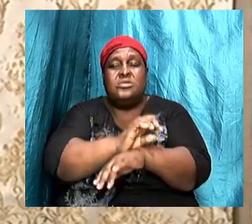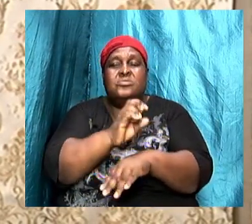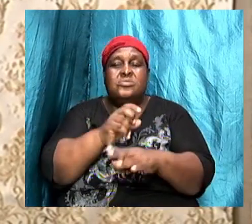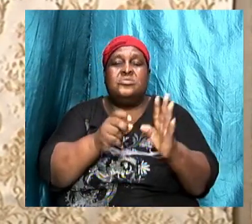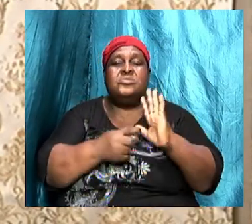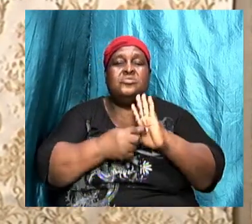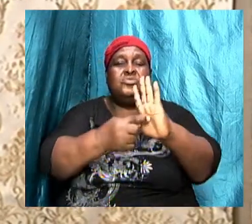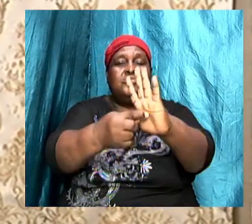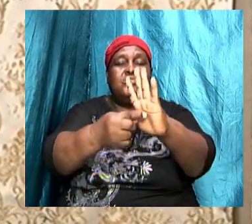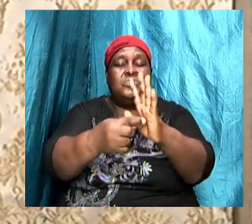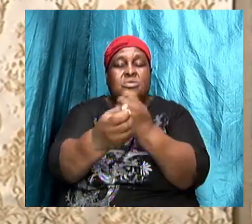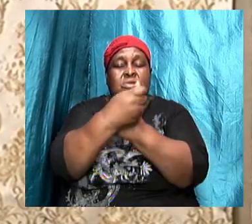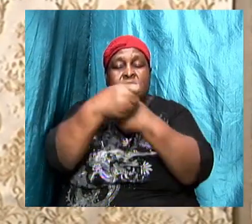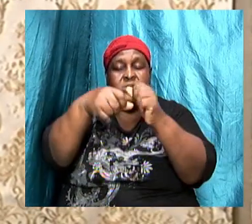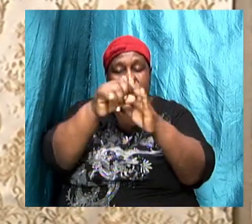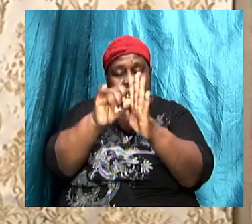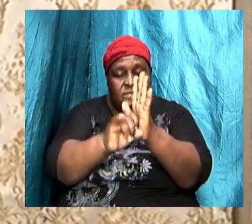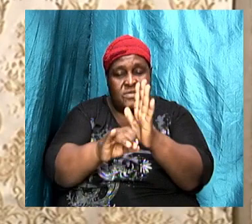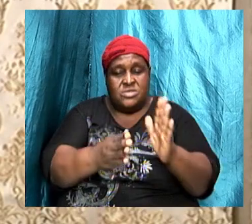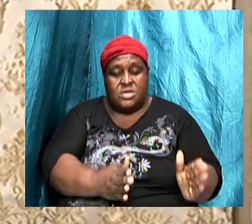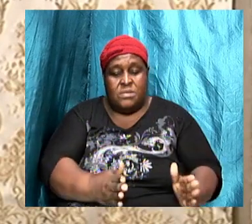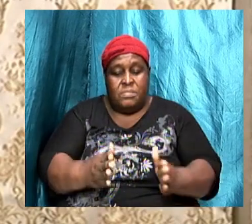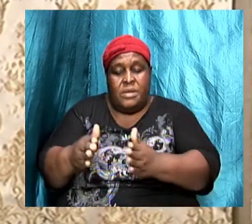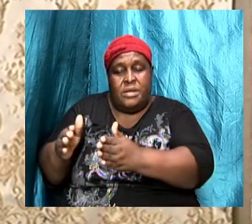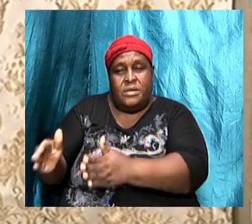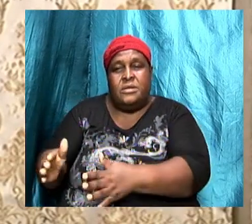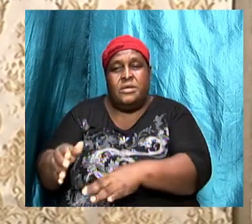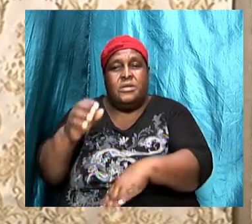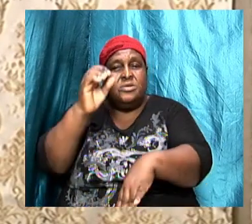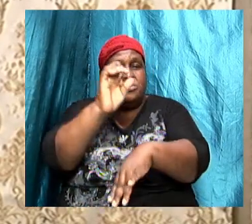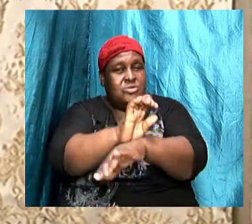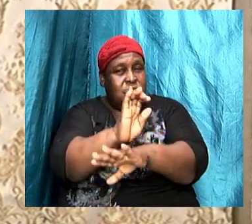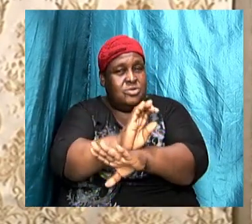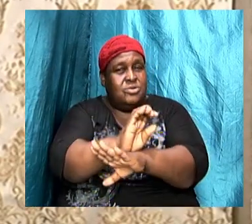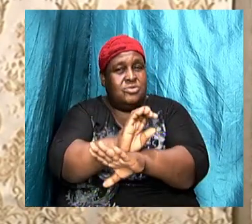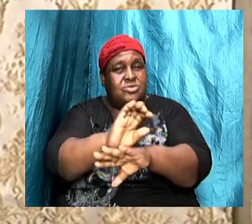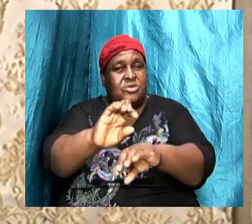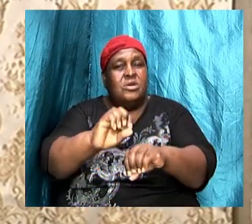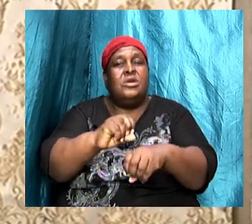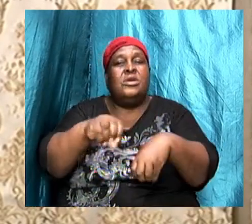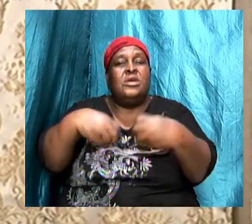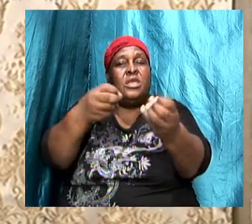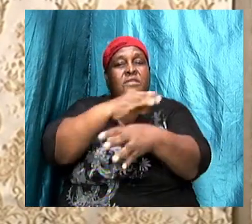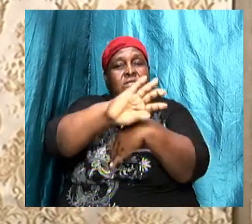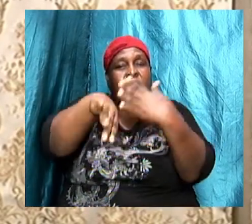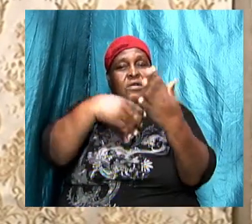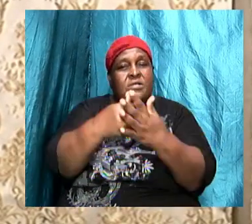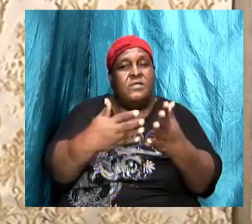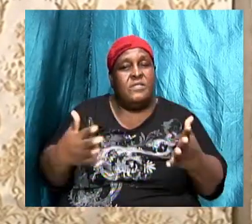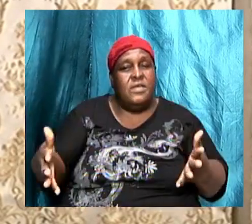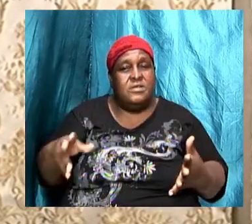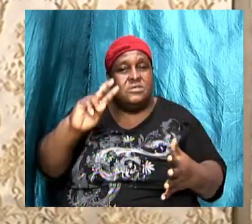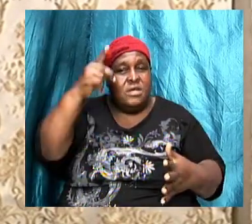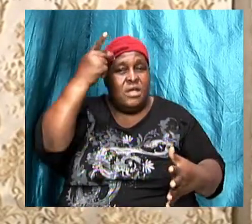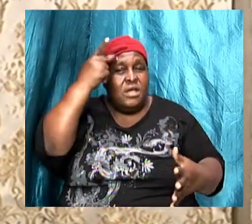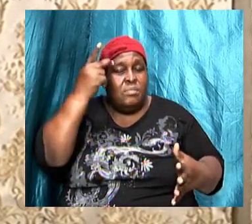salvation plan. It was the church that gave us all the things. Paul's writing to the different